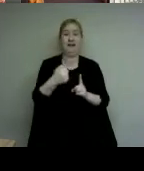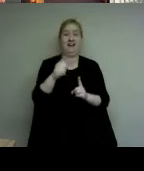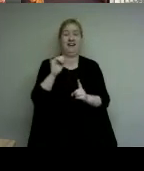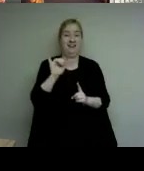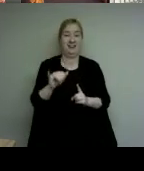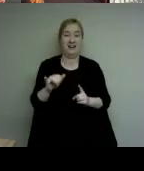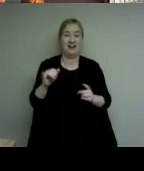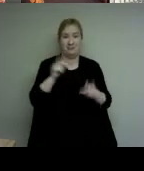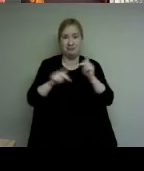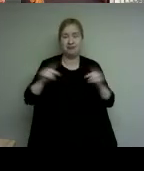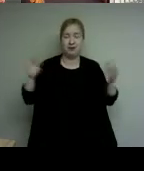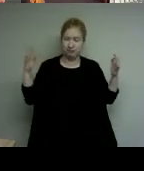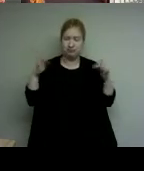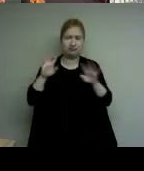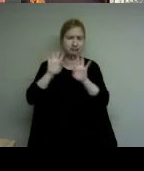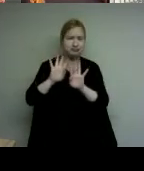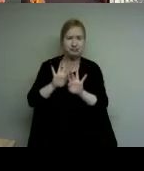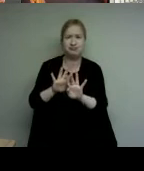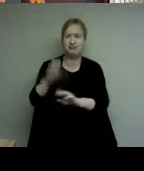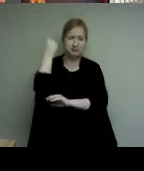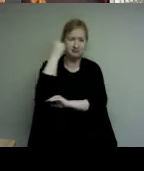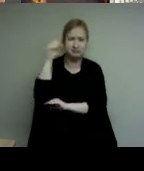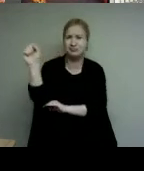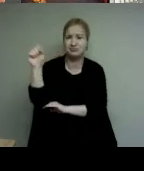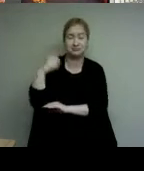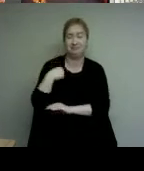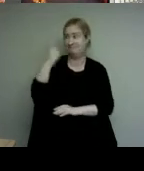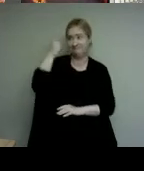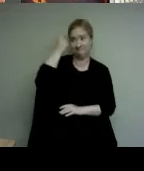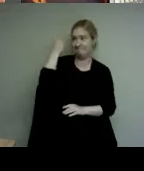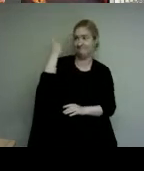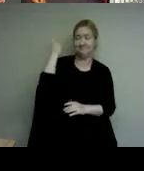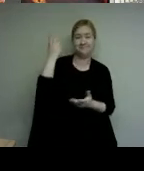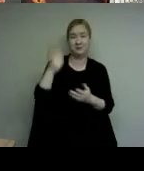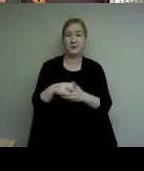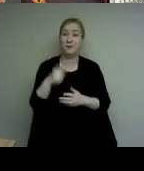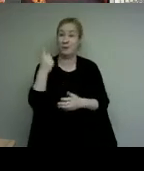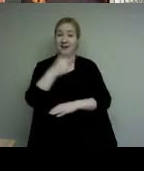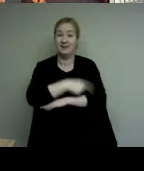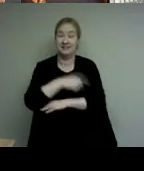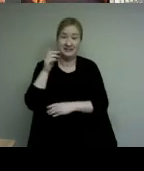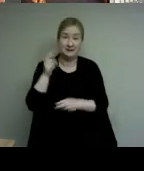protest of people fighting for equal rights so one day i can fulfill my dream